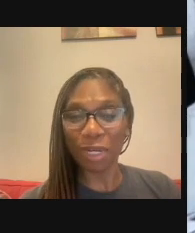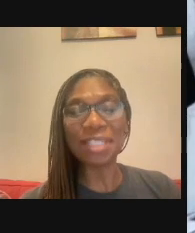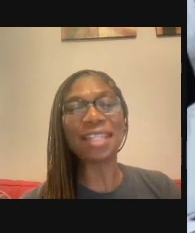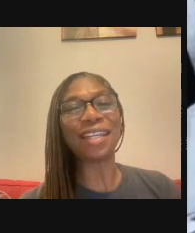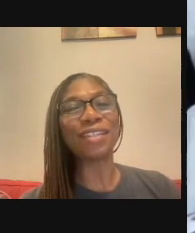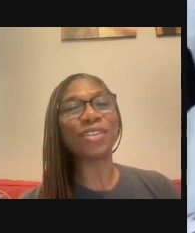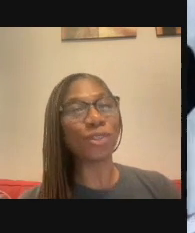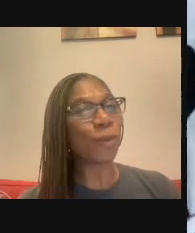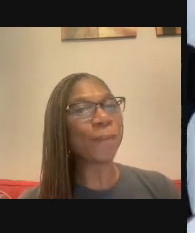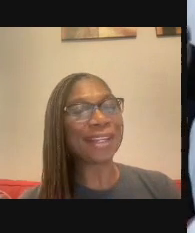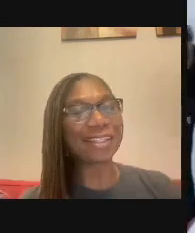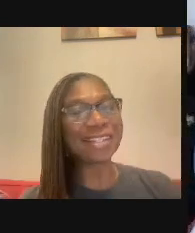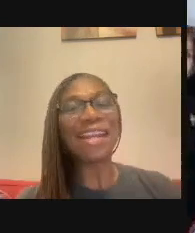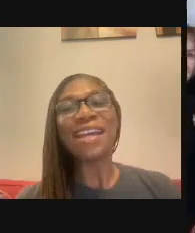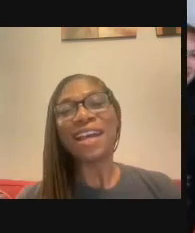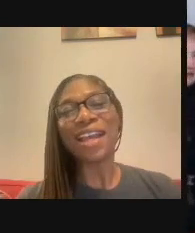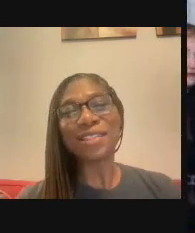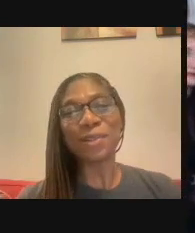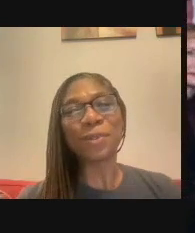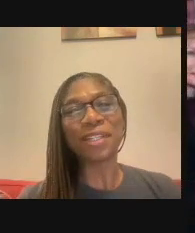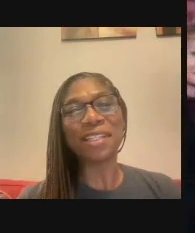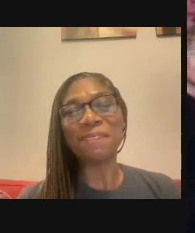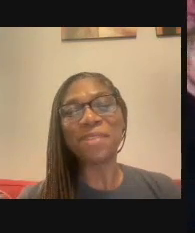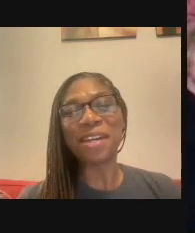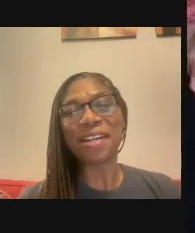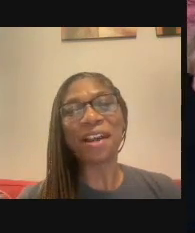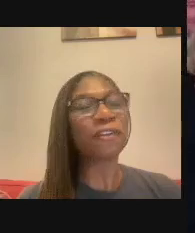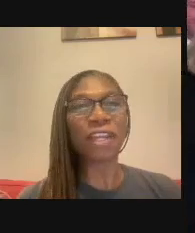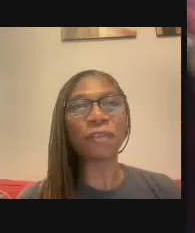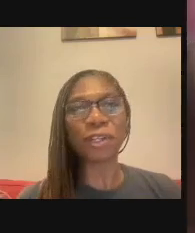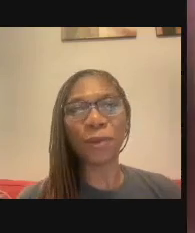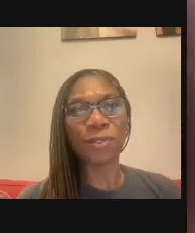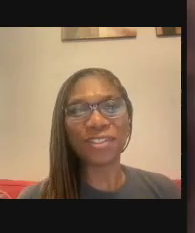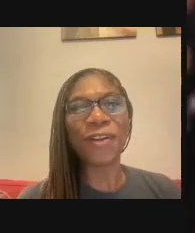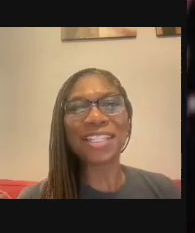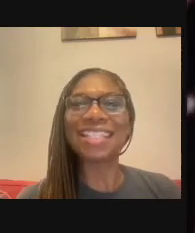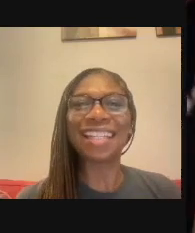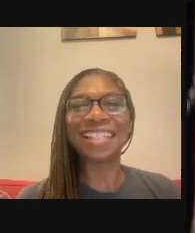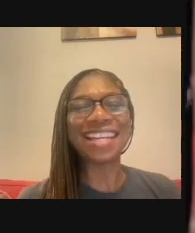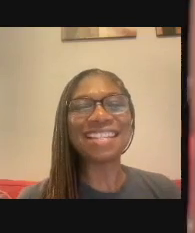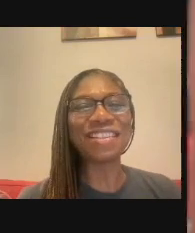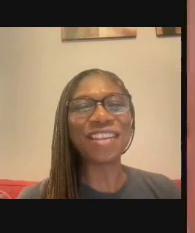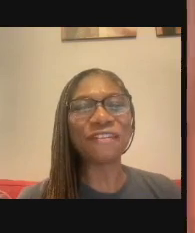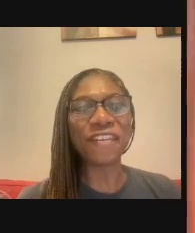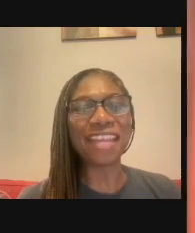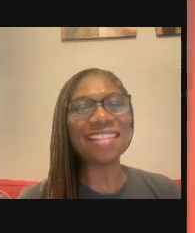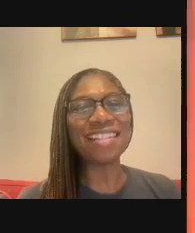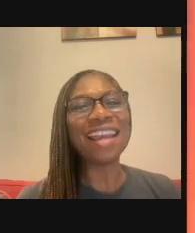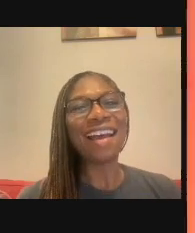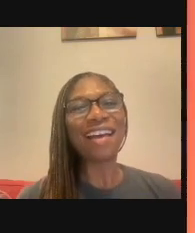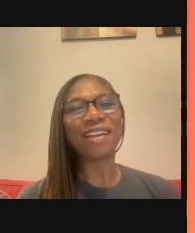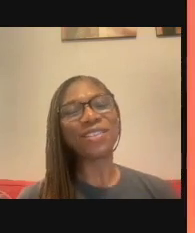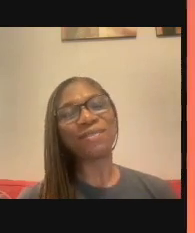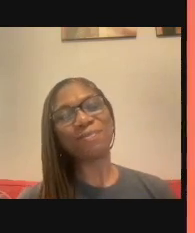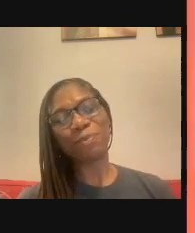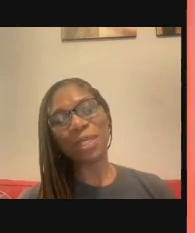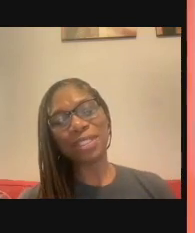President Joe Biden escorted our favorite coach Dawn Staley into the event.